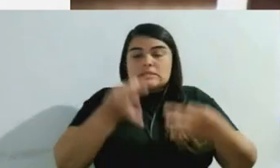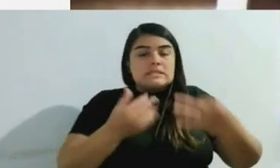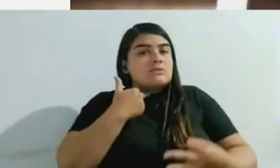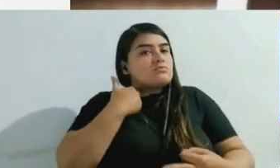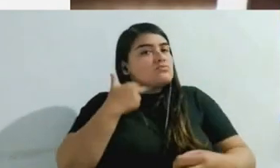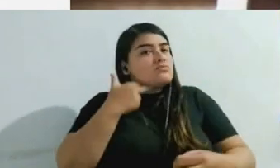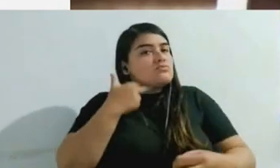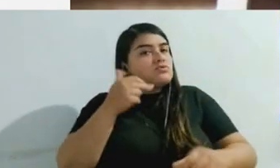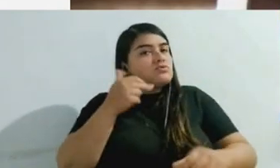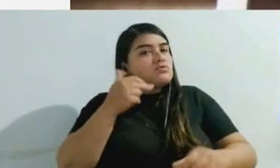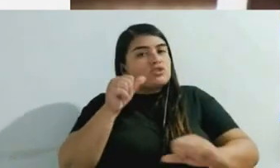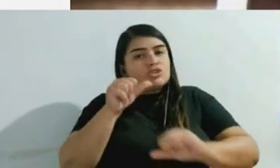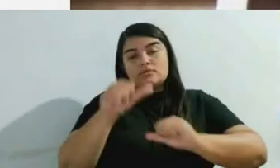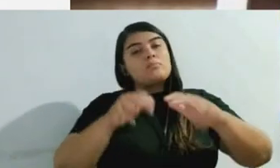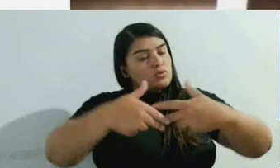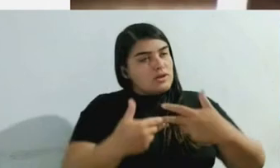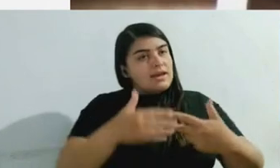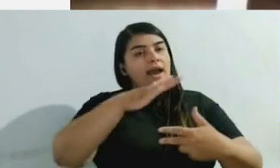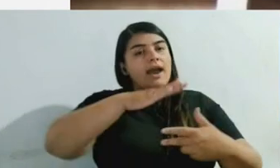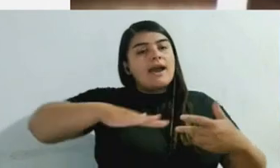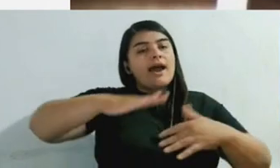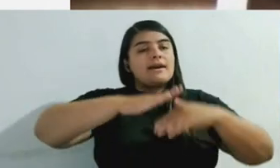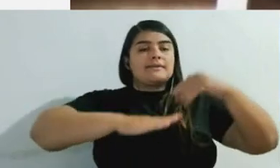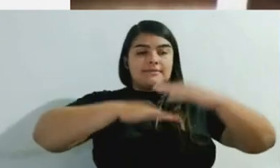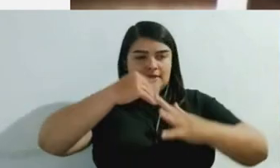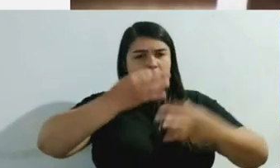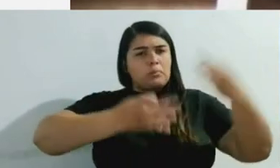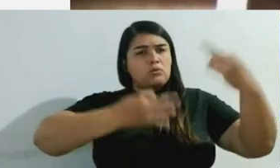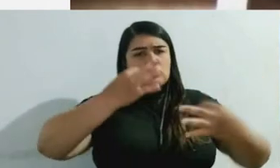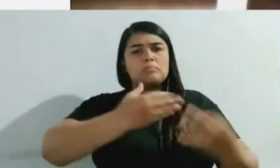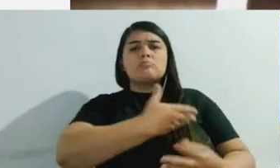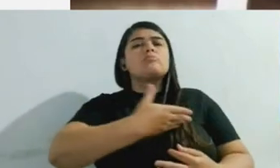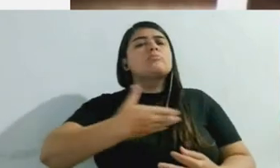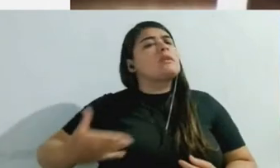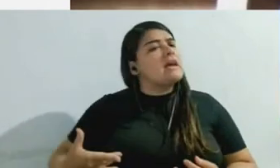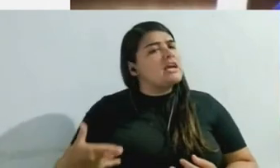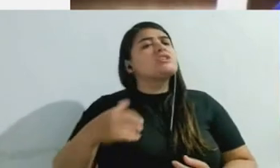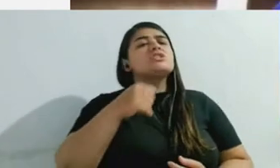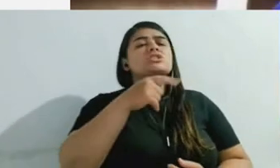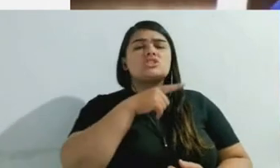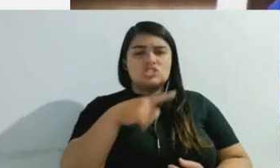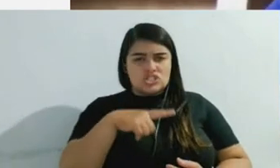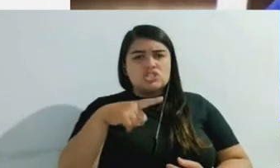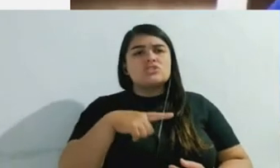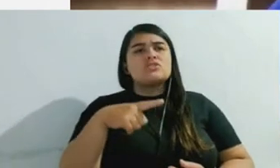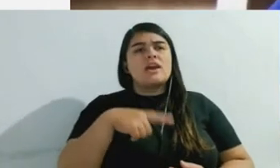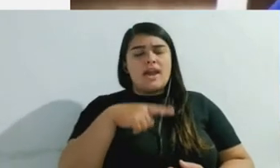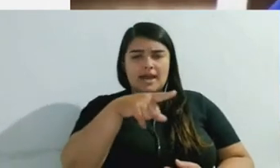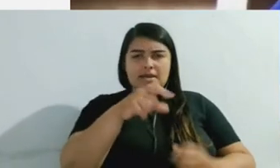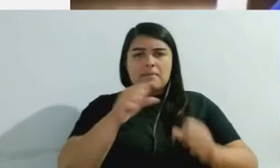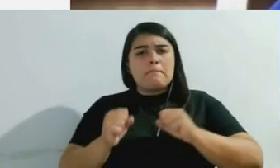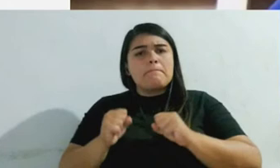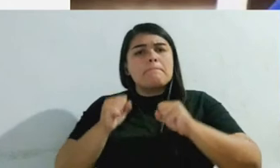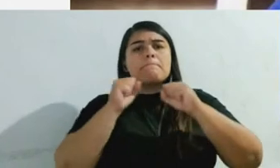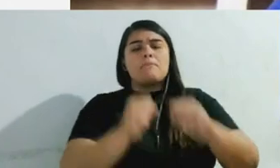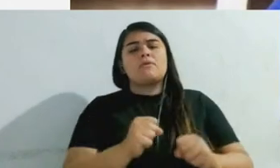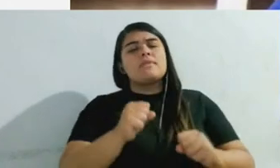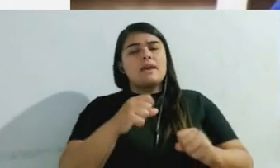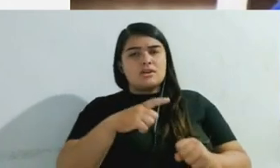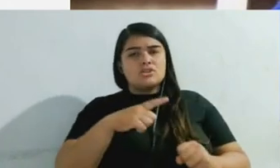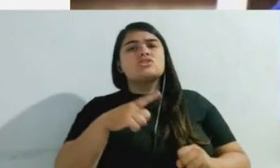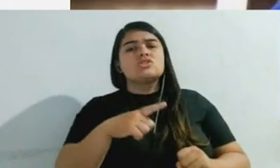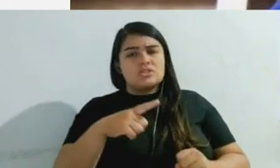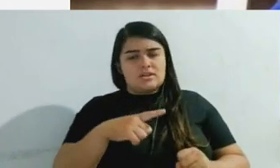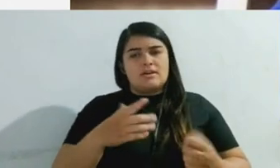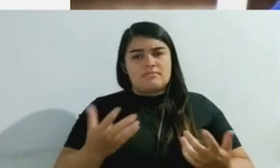plea bargain. They have that power because in the U.S. system, only prosecutors can lodge charges, can bring